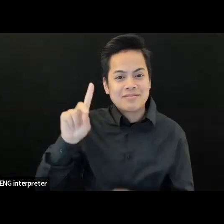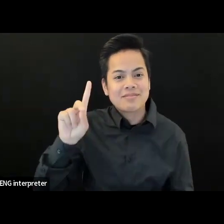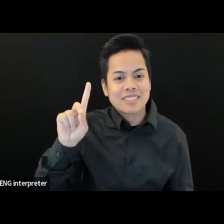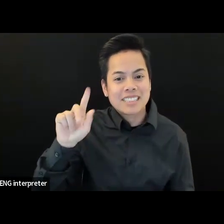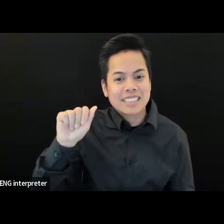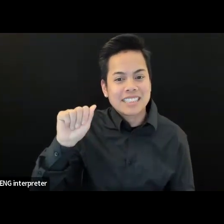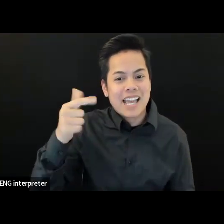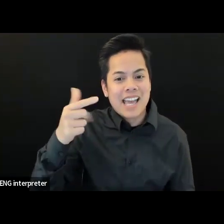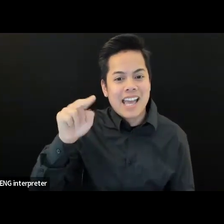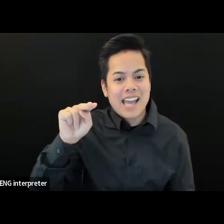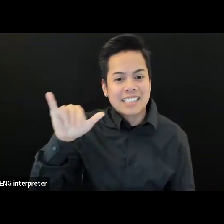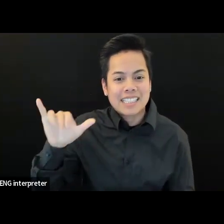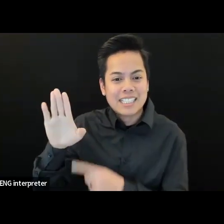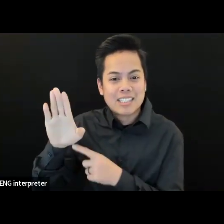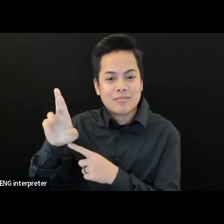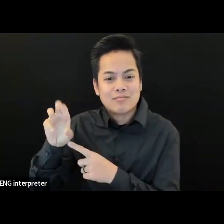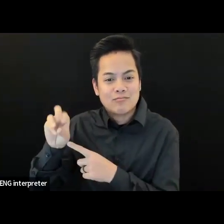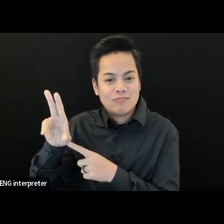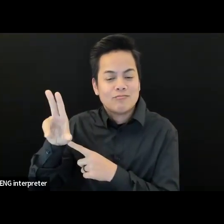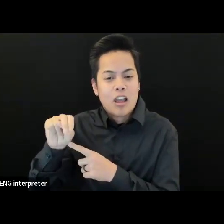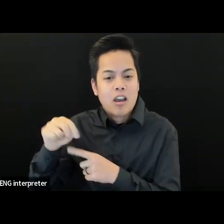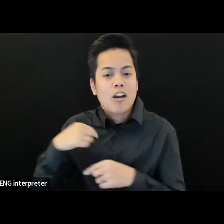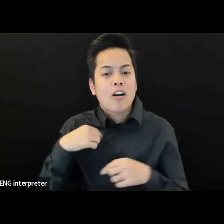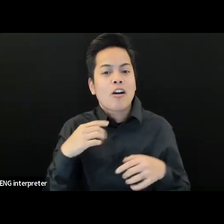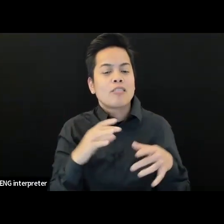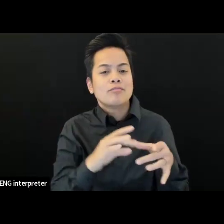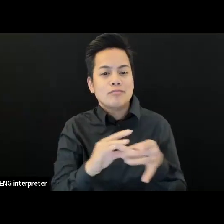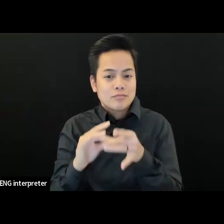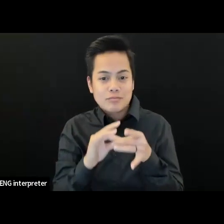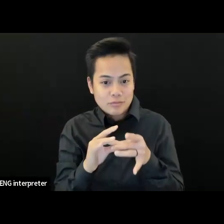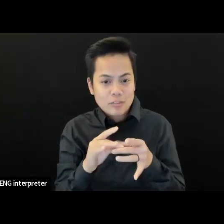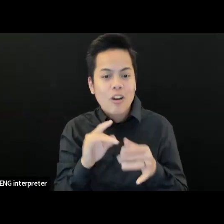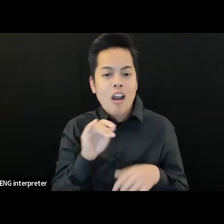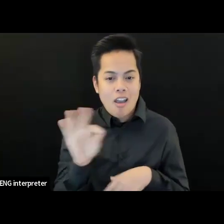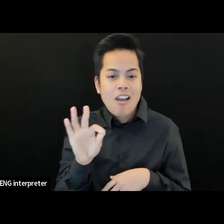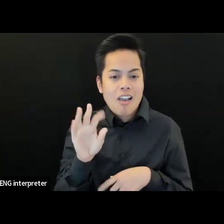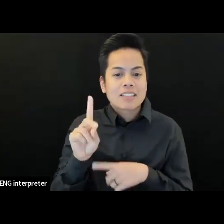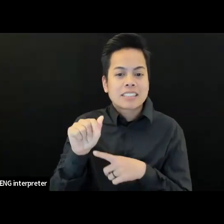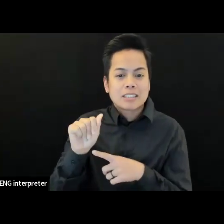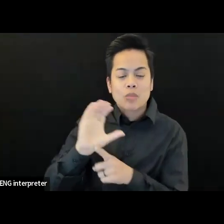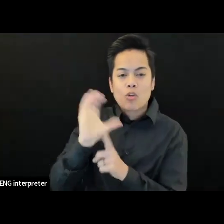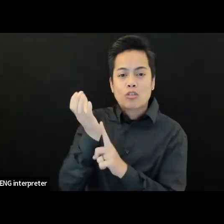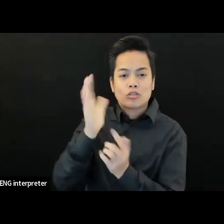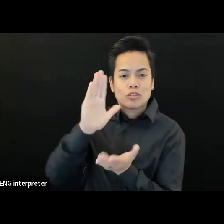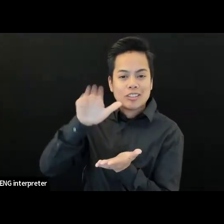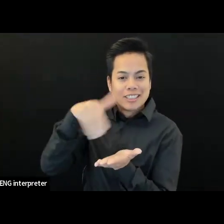Disability Cultural Center, and I am so excited. I use she and they pronouns. I'm so excited to share a few